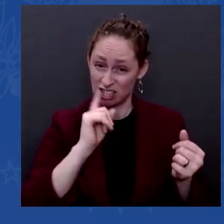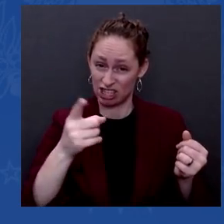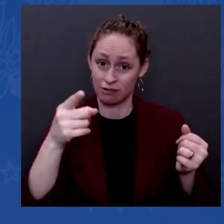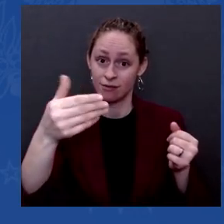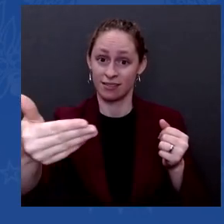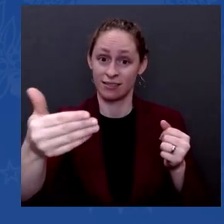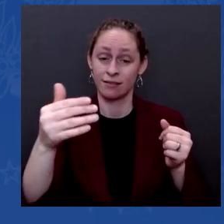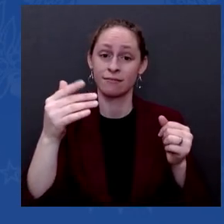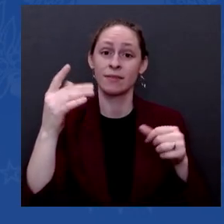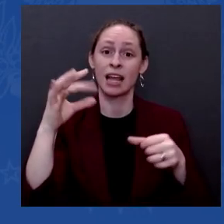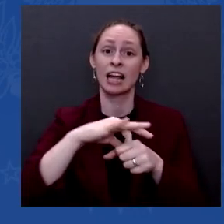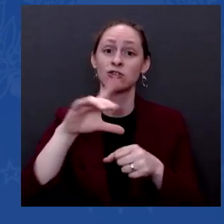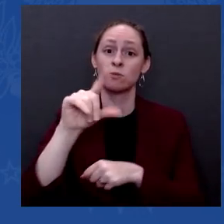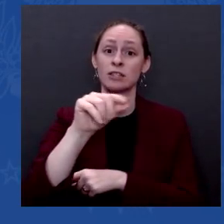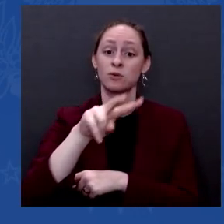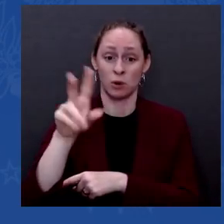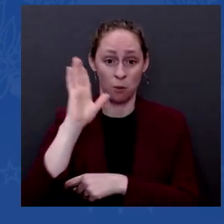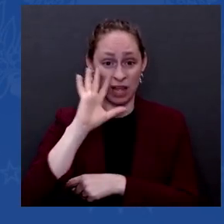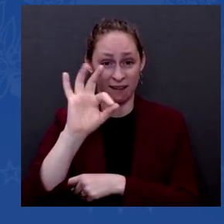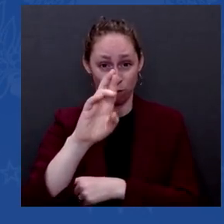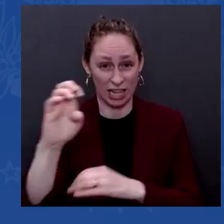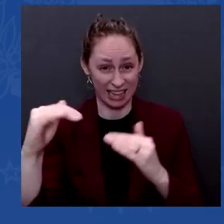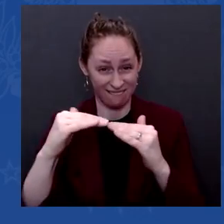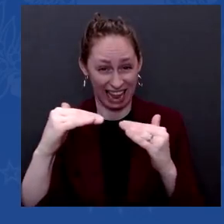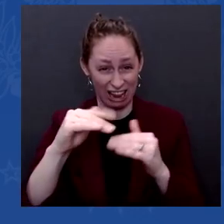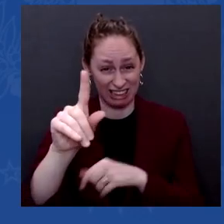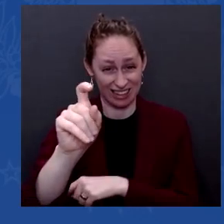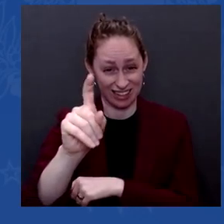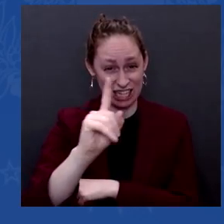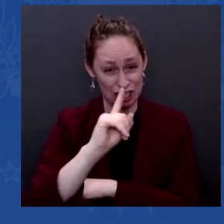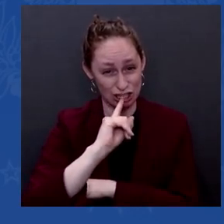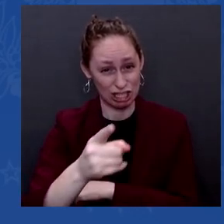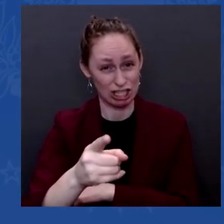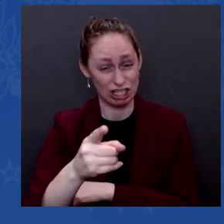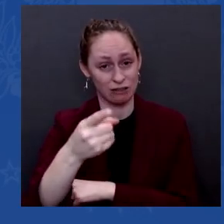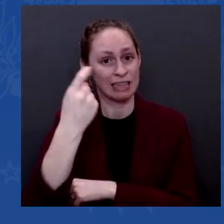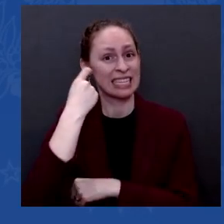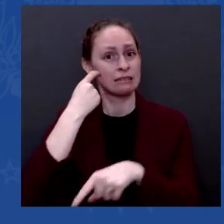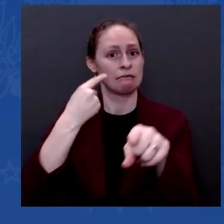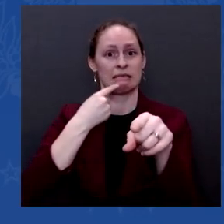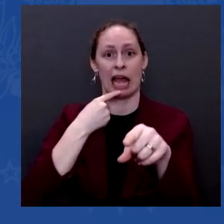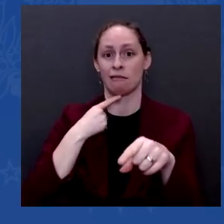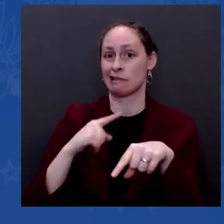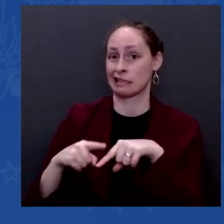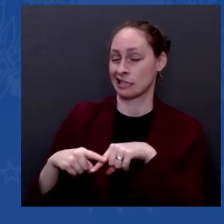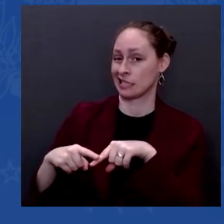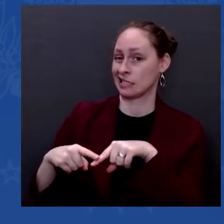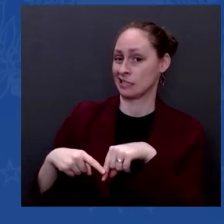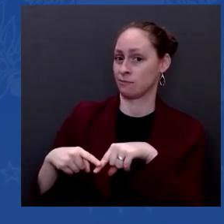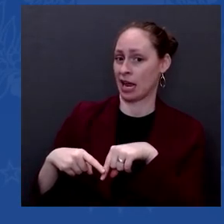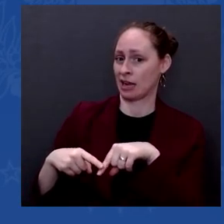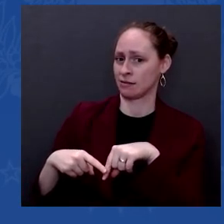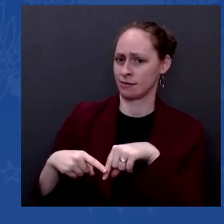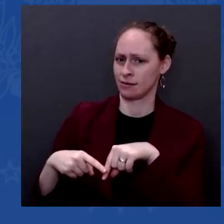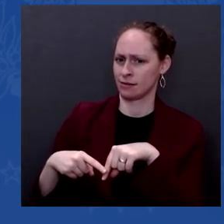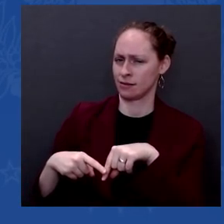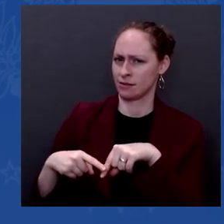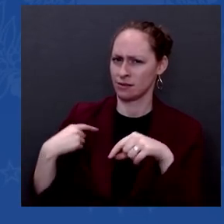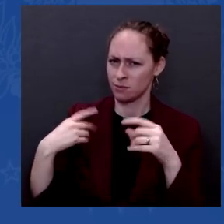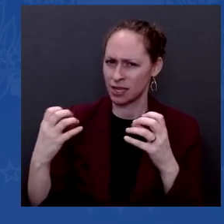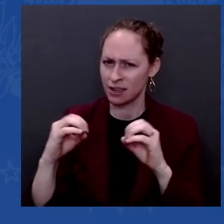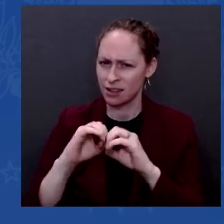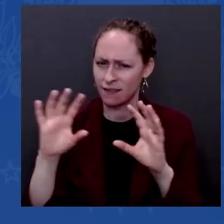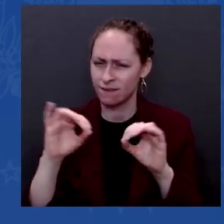said that it depends. Do you do you think that they would in any way be illegitimate?